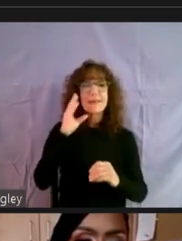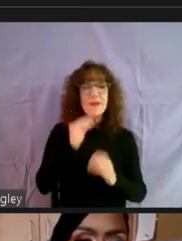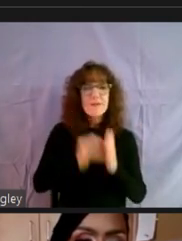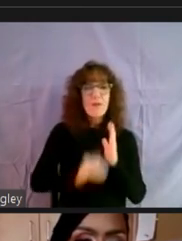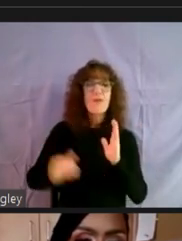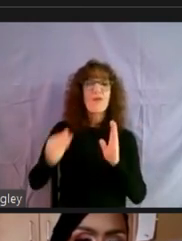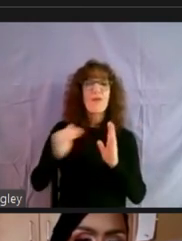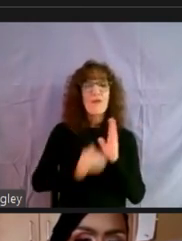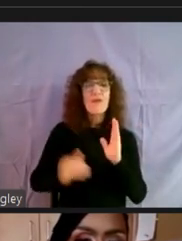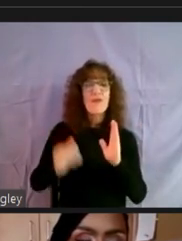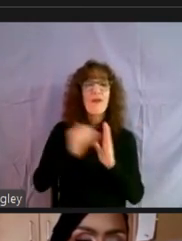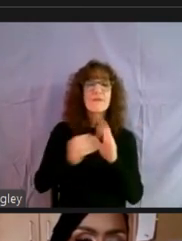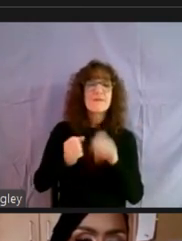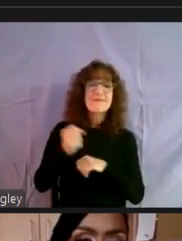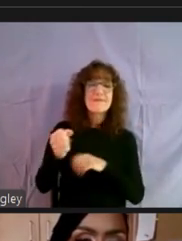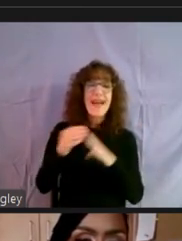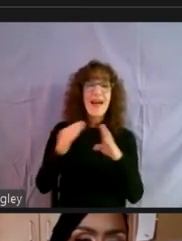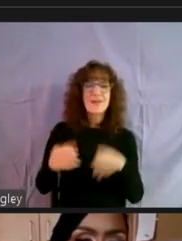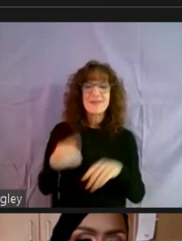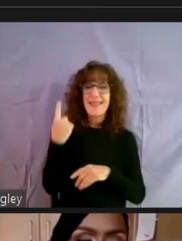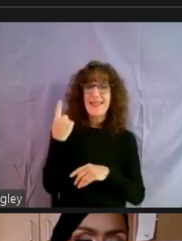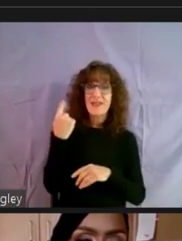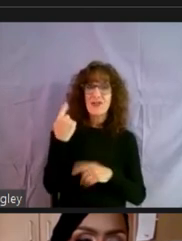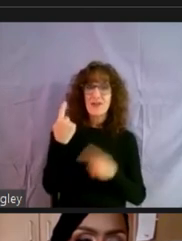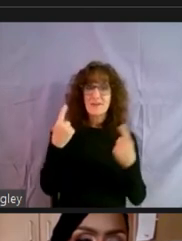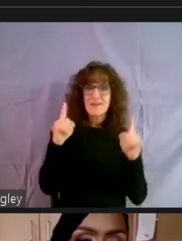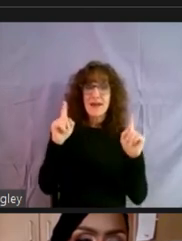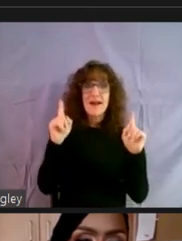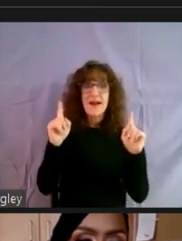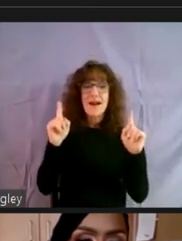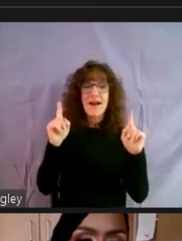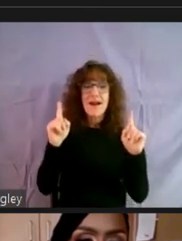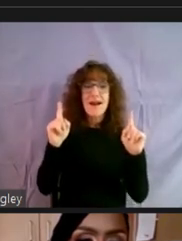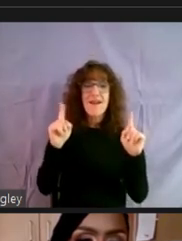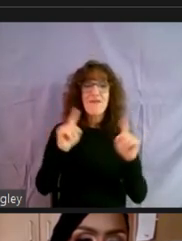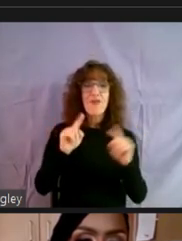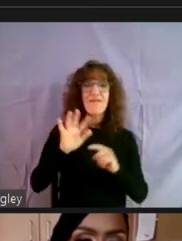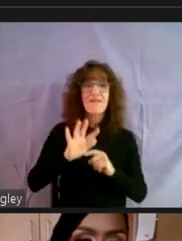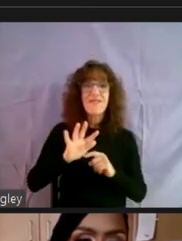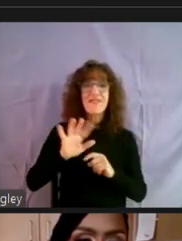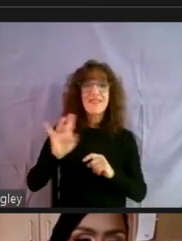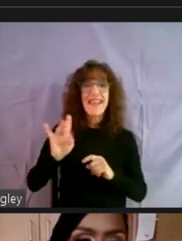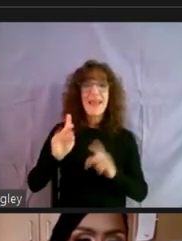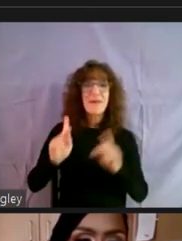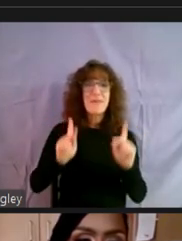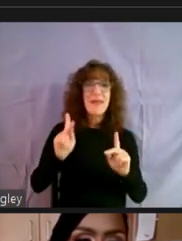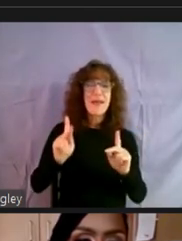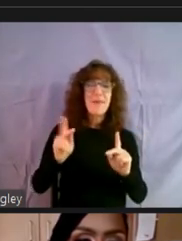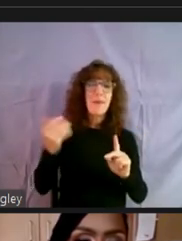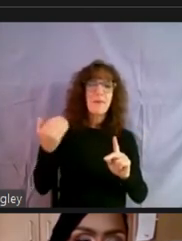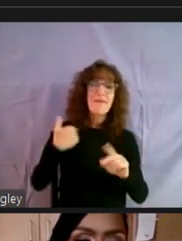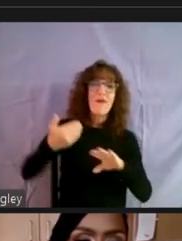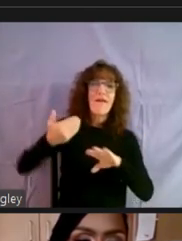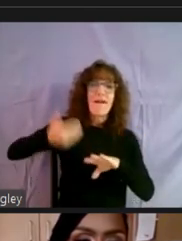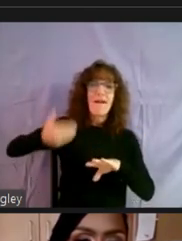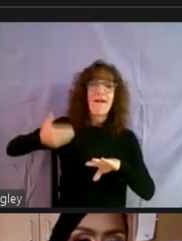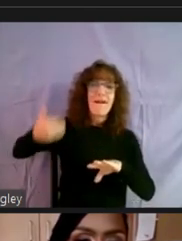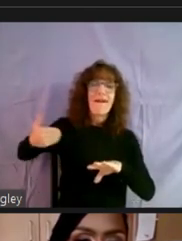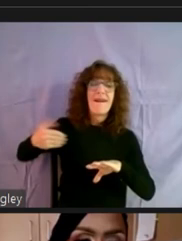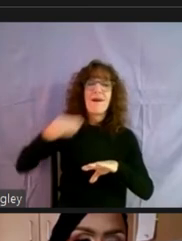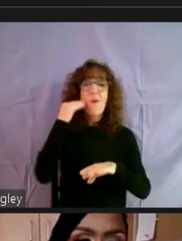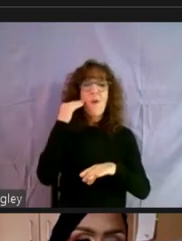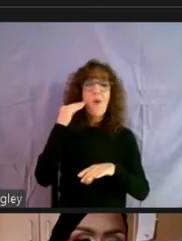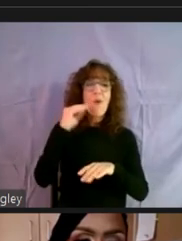situations. last year we were successful to, um, do this for 58 persons who had been chronically homeless for a while